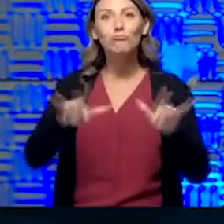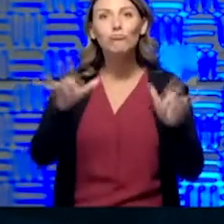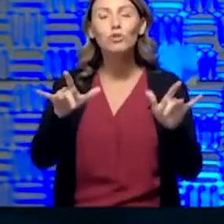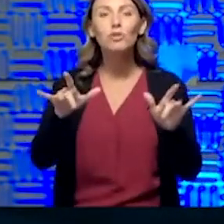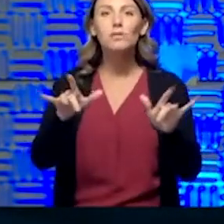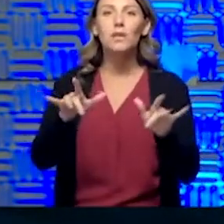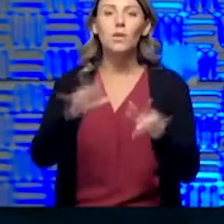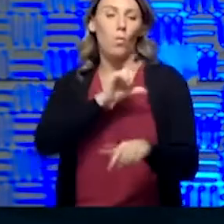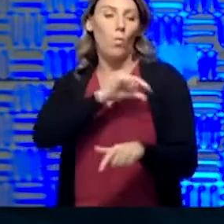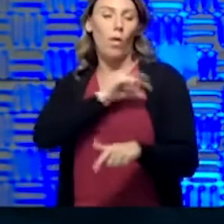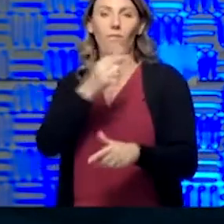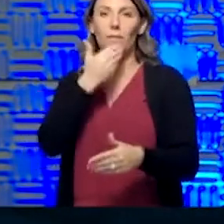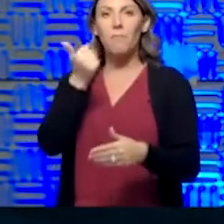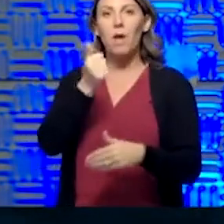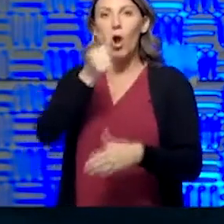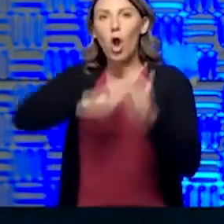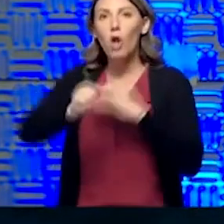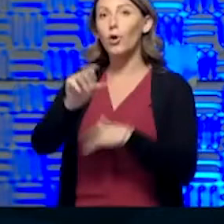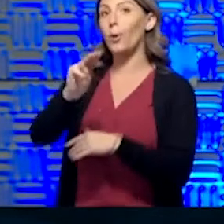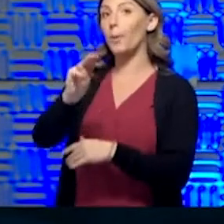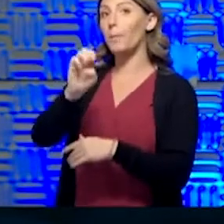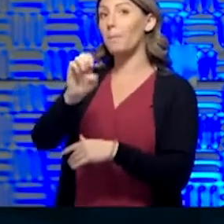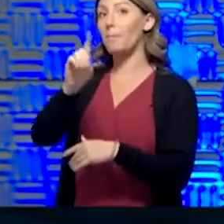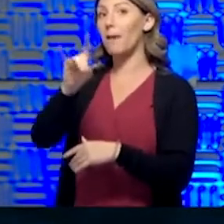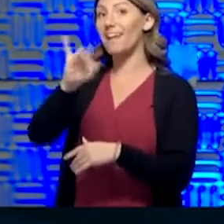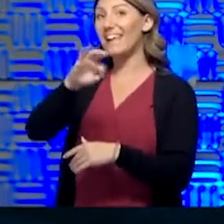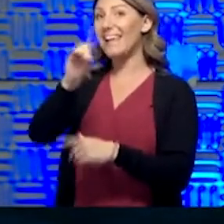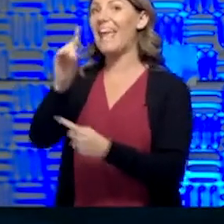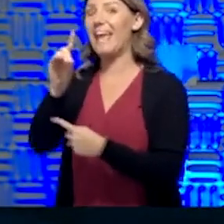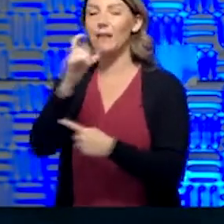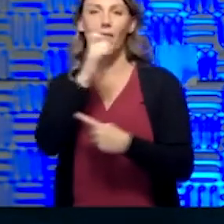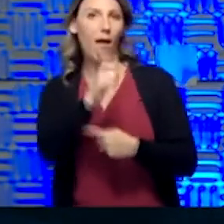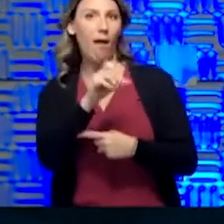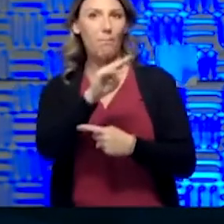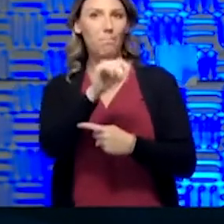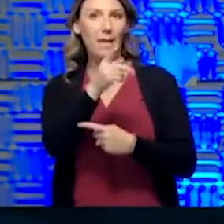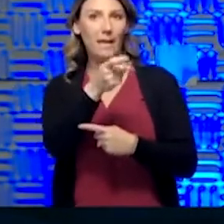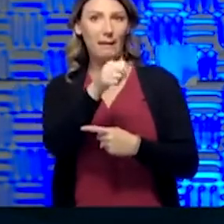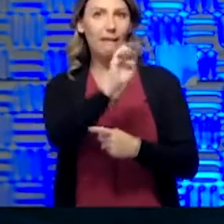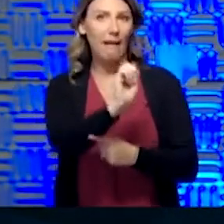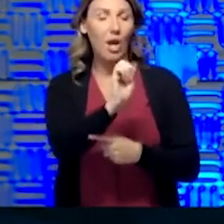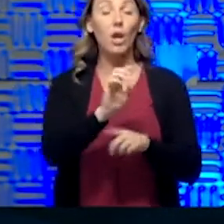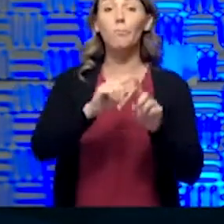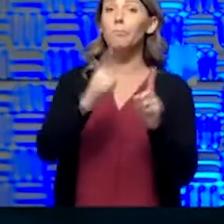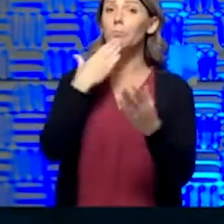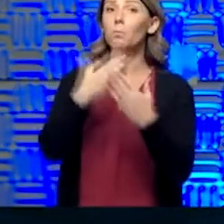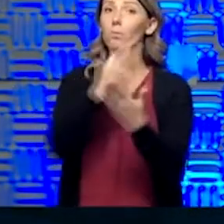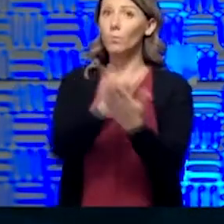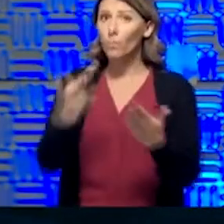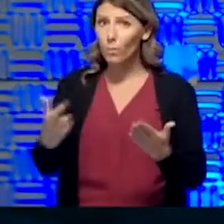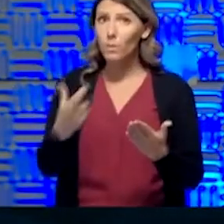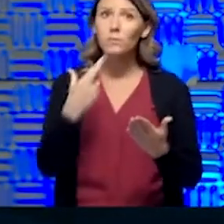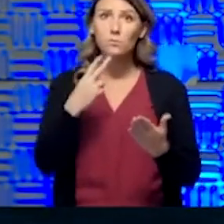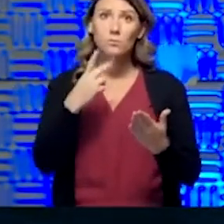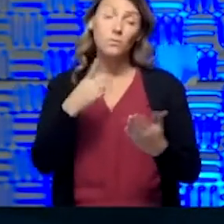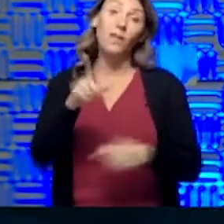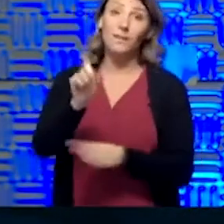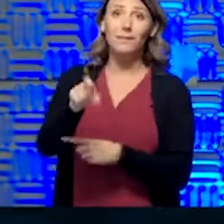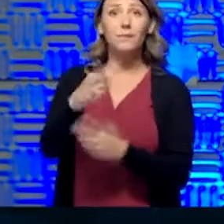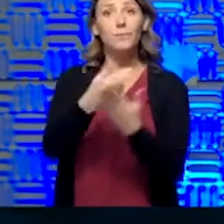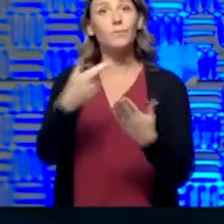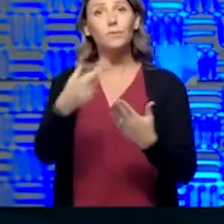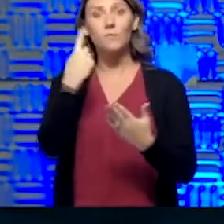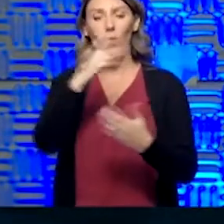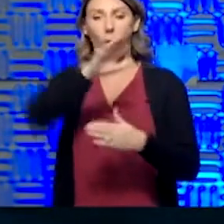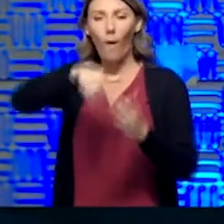not under Medicare. So, it affects each hospital differently, but again, a resource for providing the necessary resources for all of